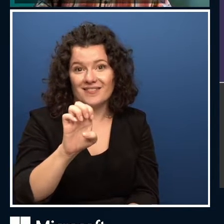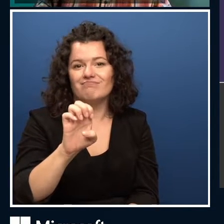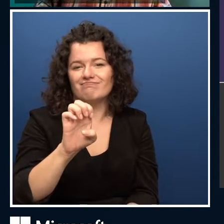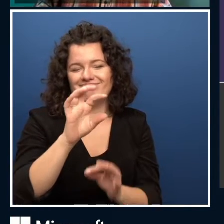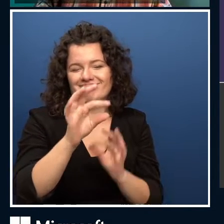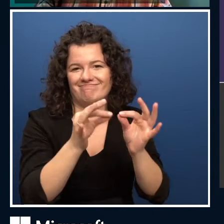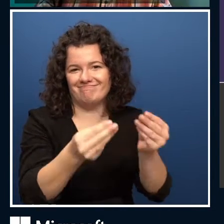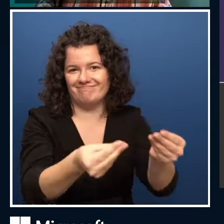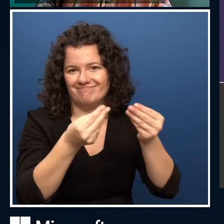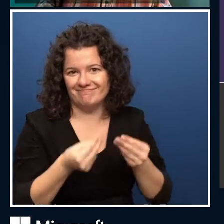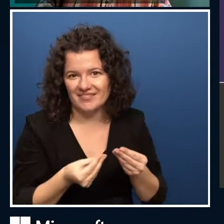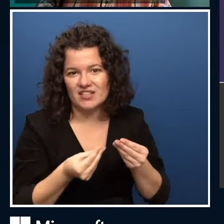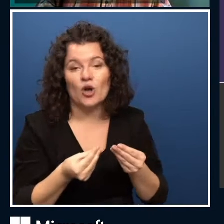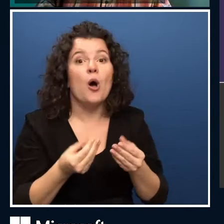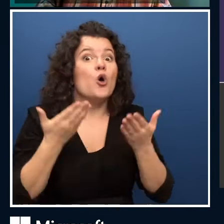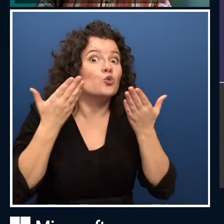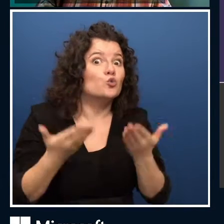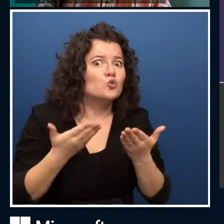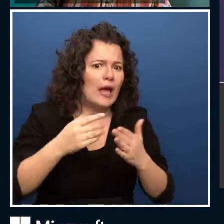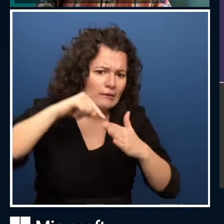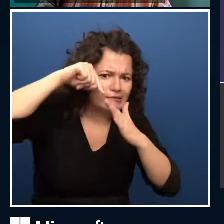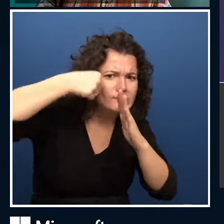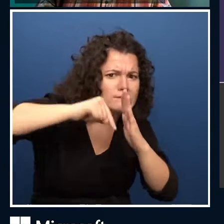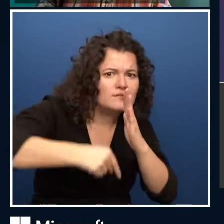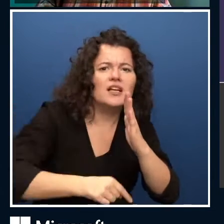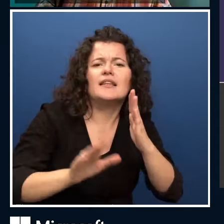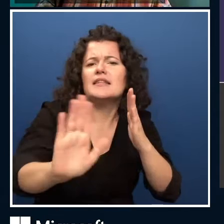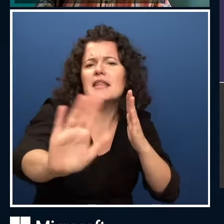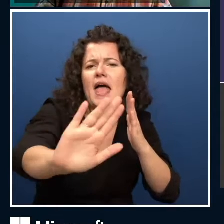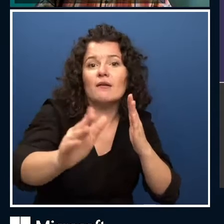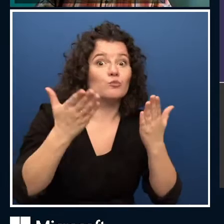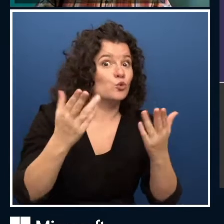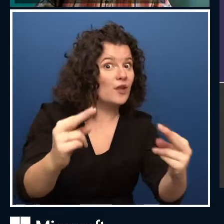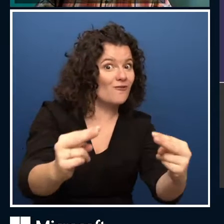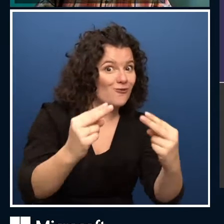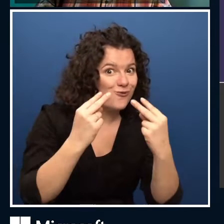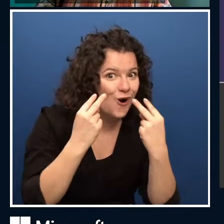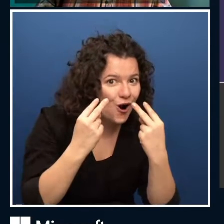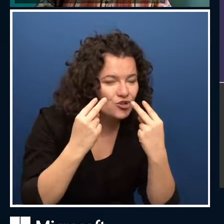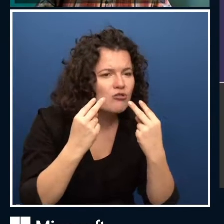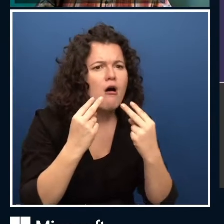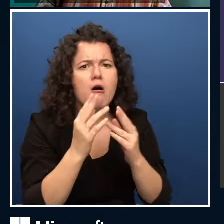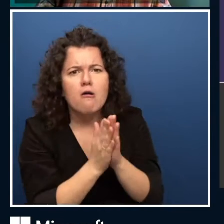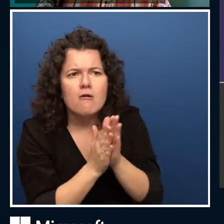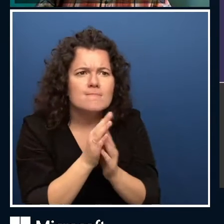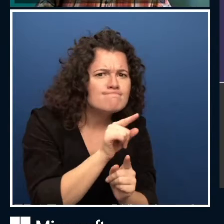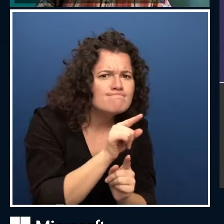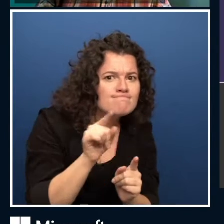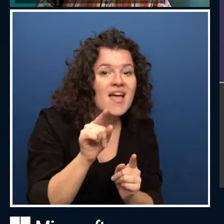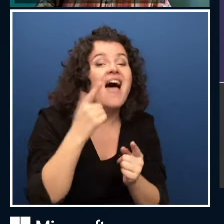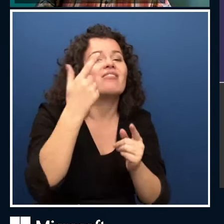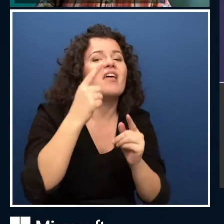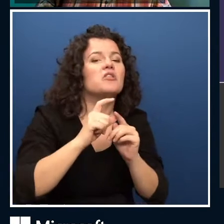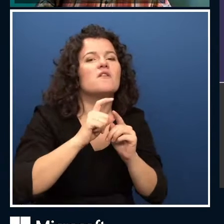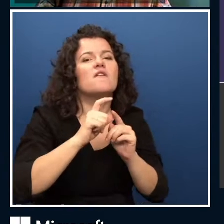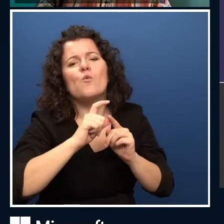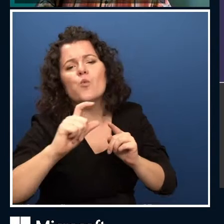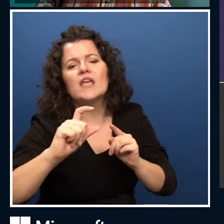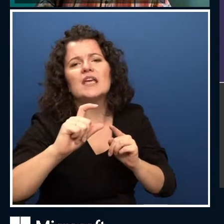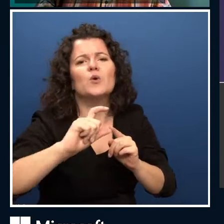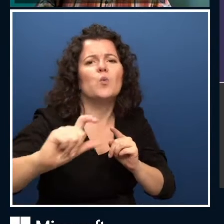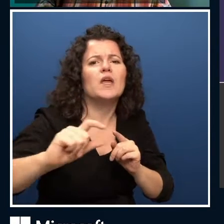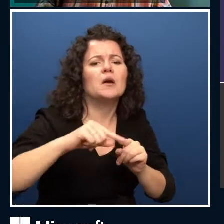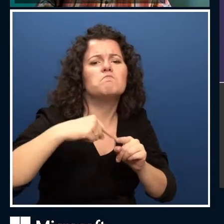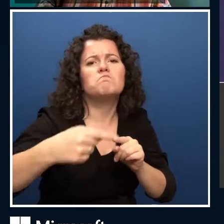So we want you to stay with us. We want you to watch some of the conference pieces. You will get a week. So come back to the website on the 19th of December and